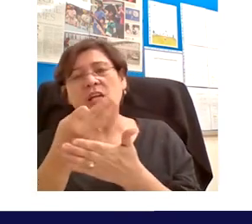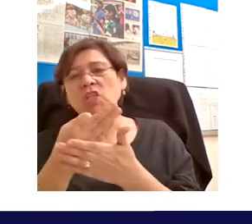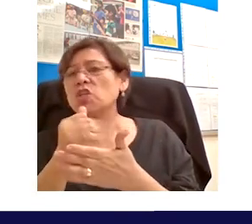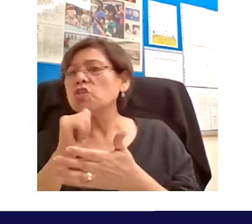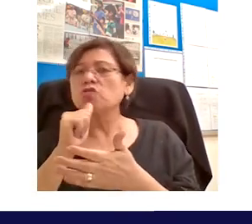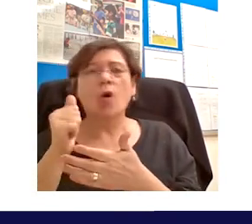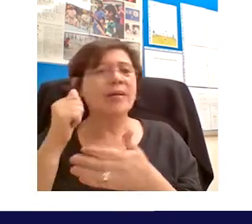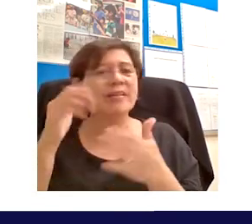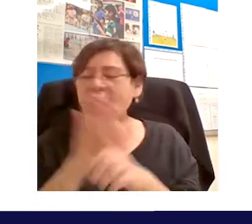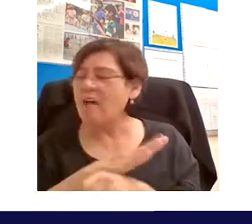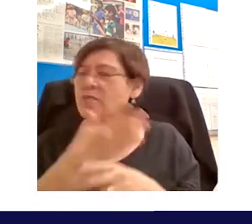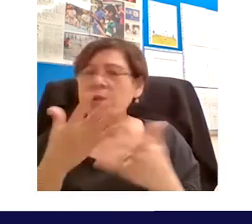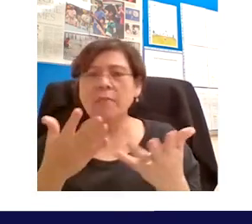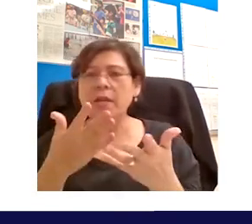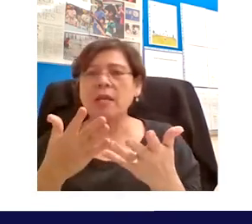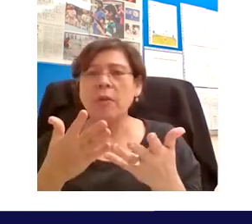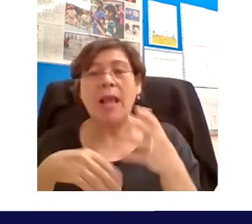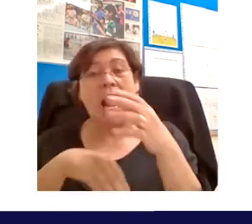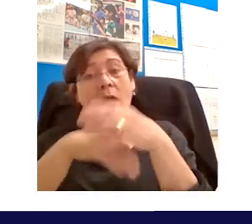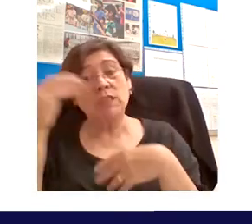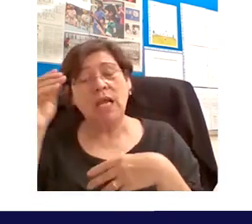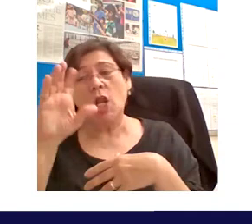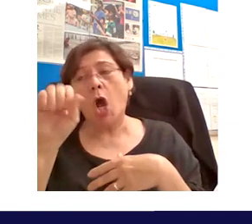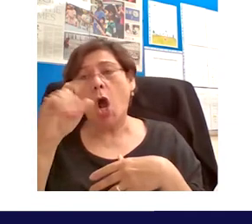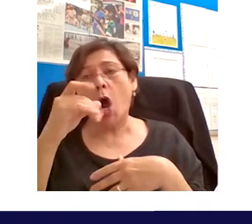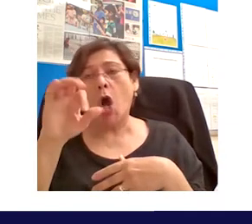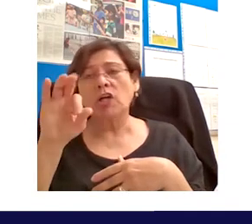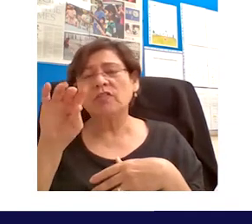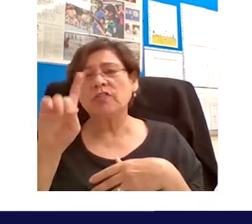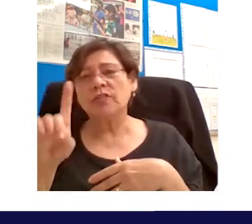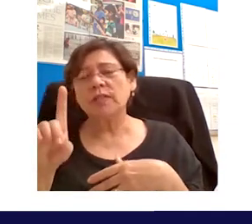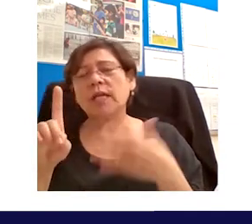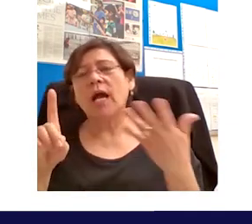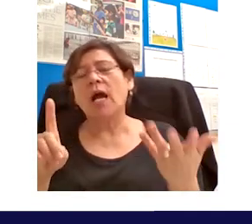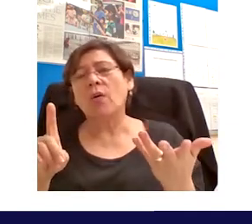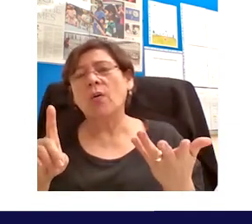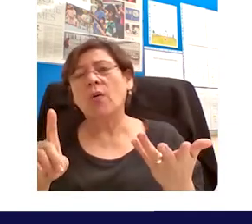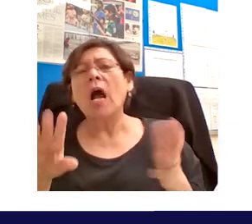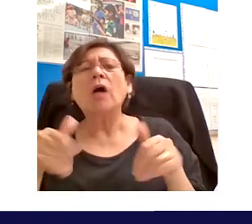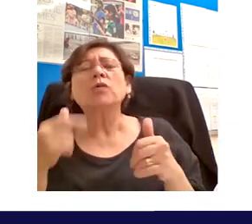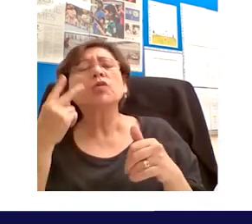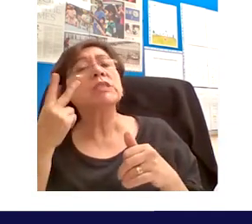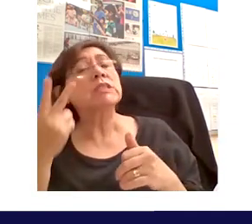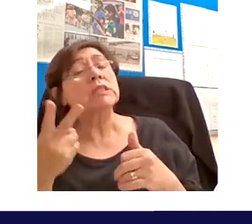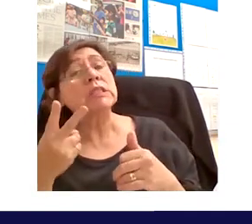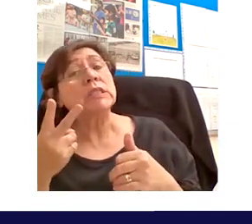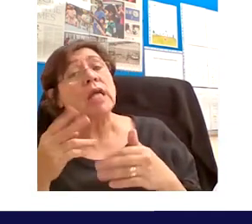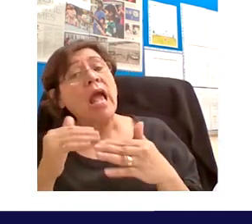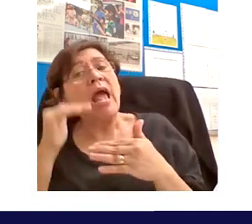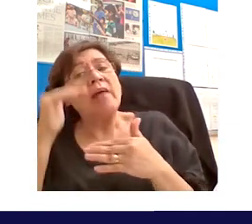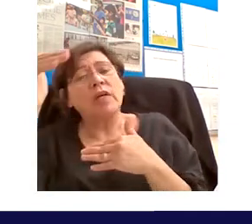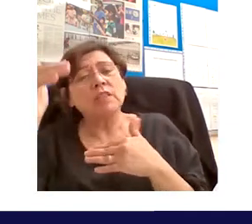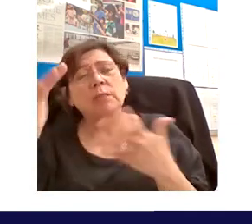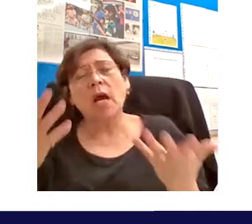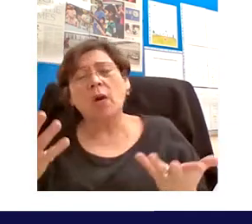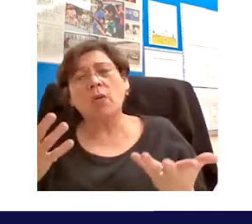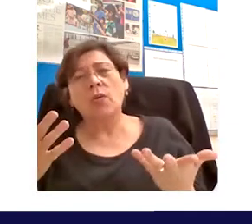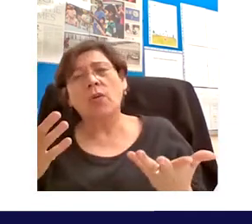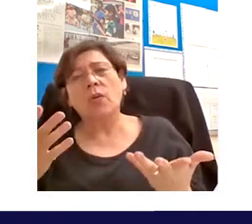of the cabinet project that you're talking about as well so how do you see this this sort of you know advancement how do you see this